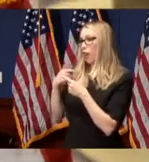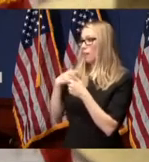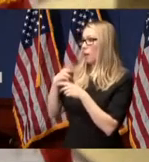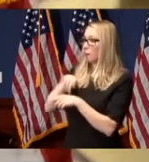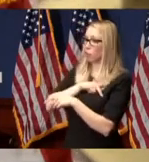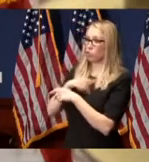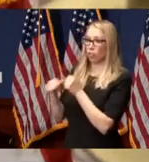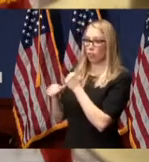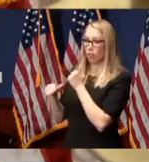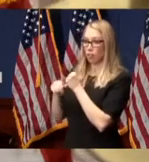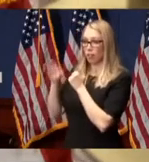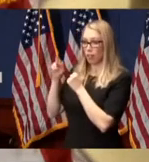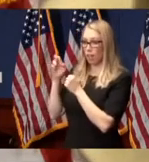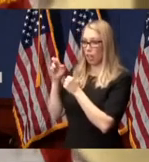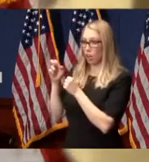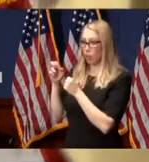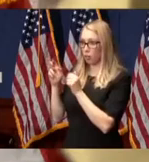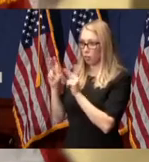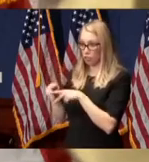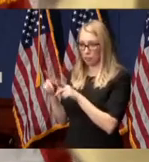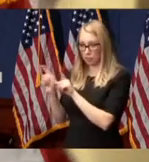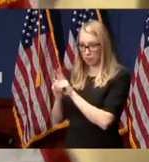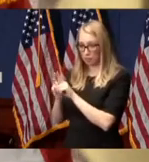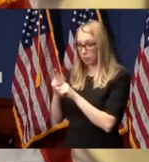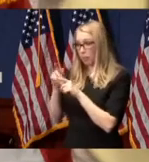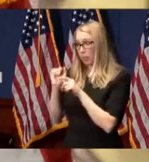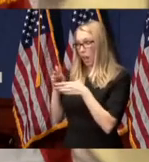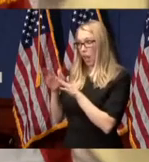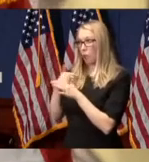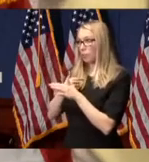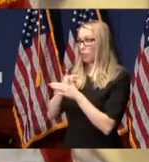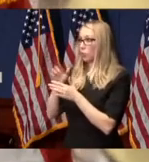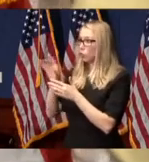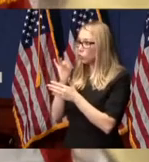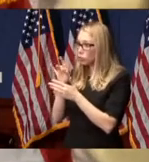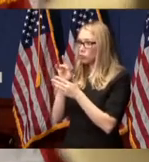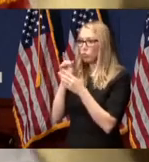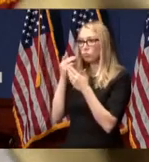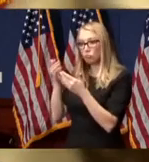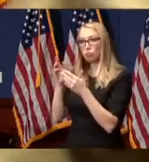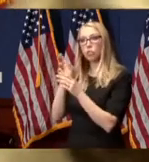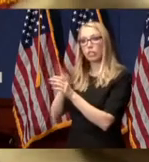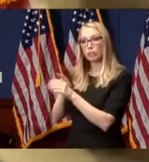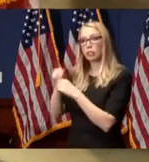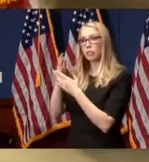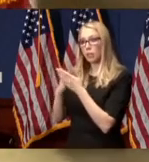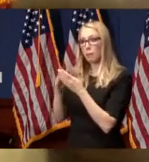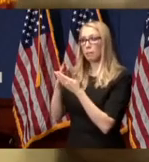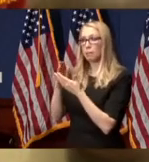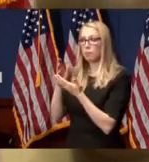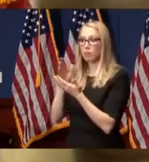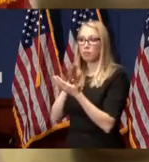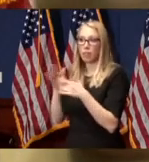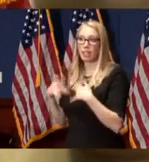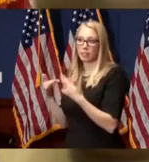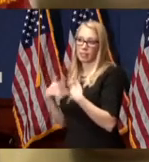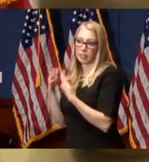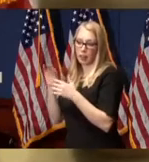attendant, which made it possible for me to choose to participate in some aspects of my collegiate life.